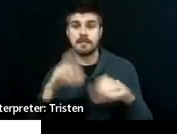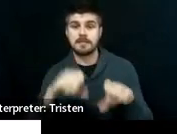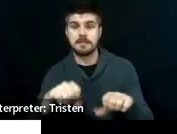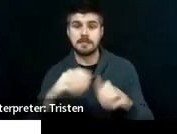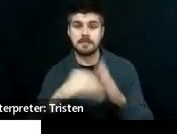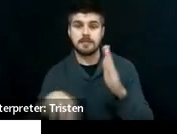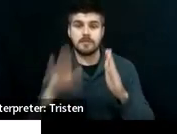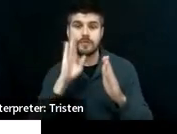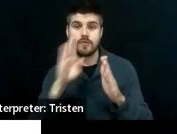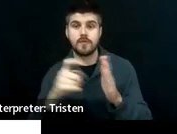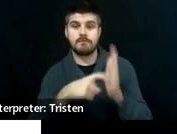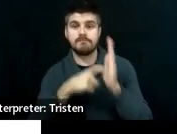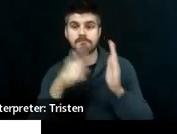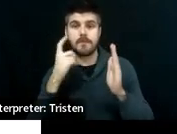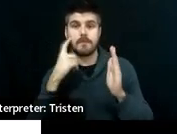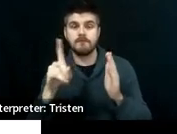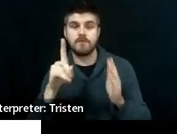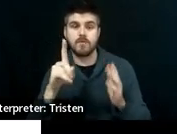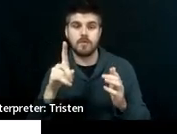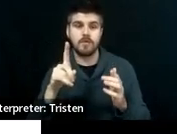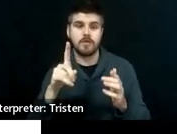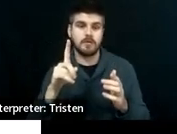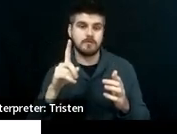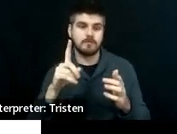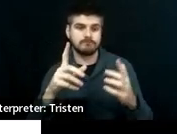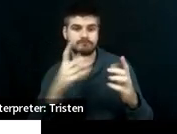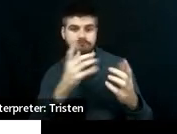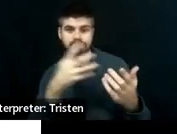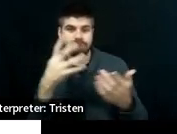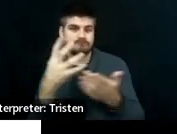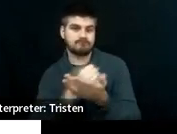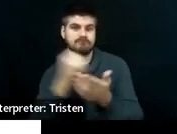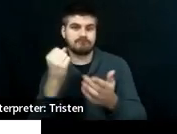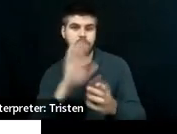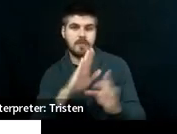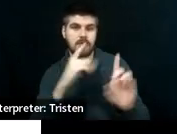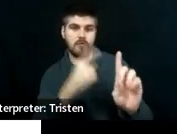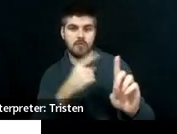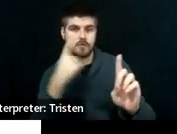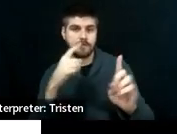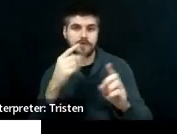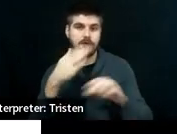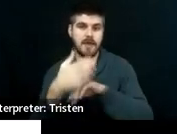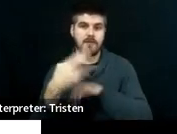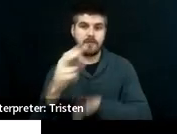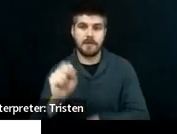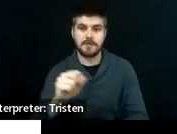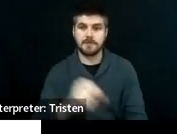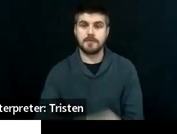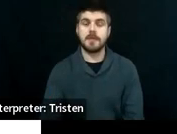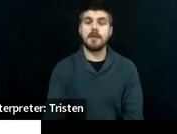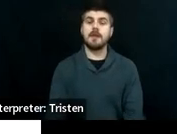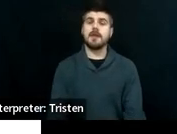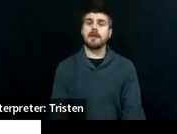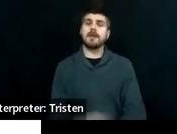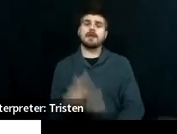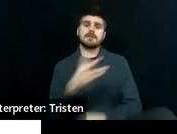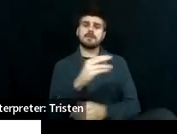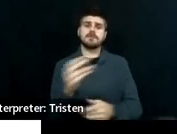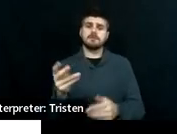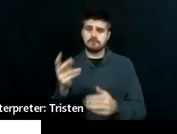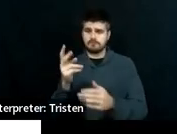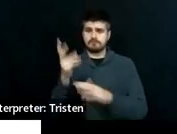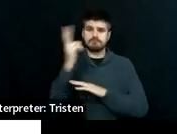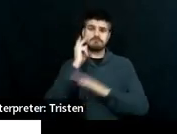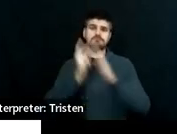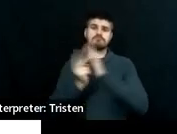will need to have in order to reach their post-secondary goals. And you project it out. And So when you get the